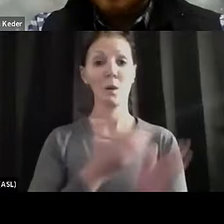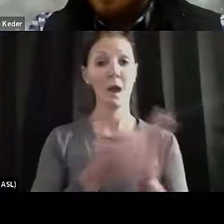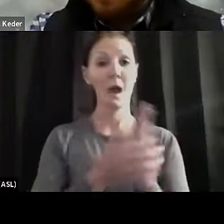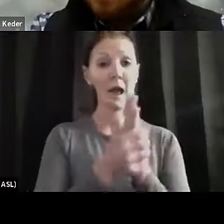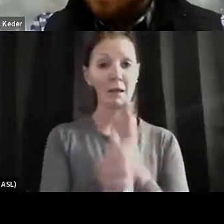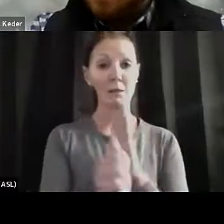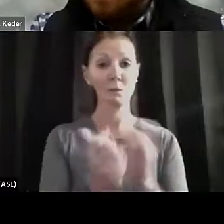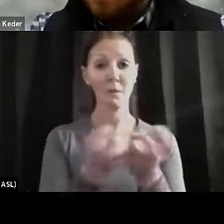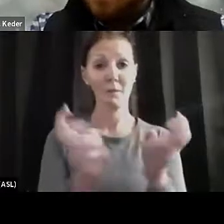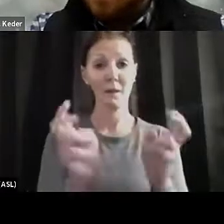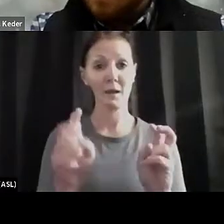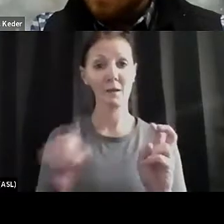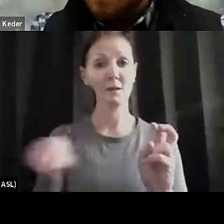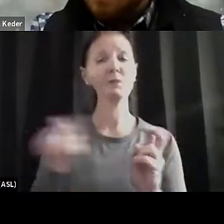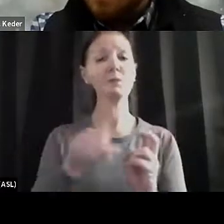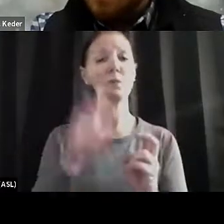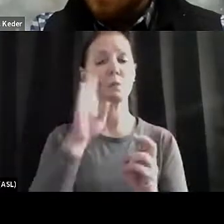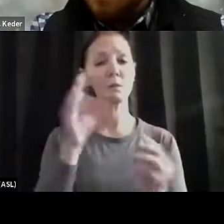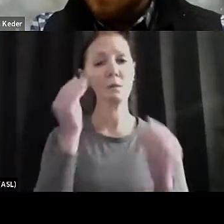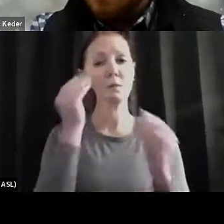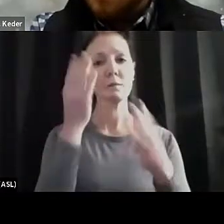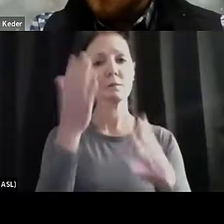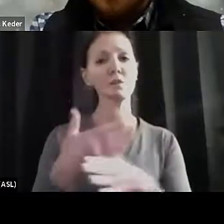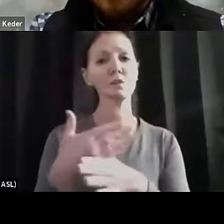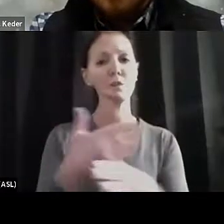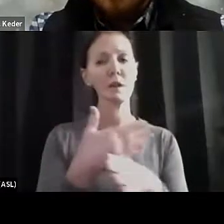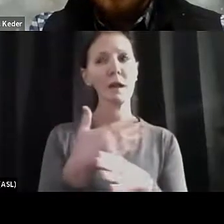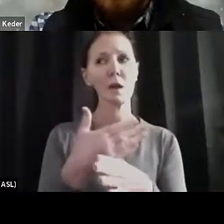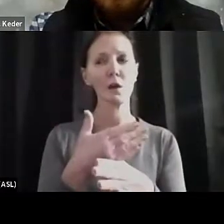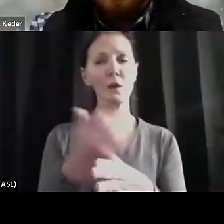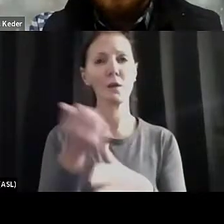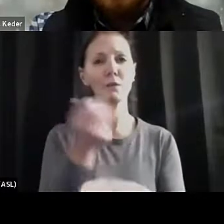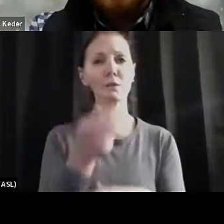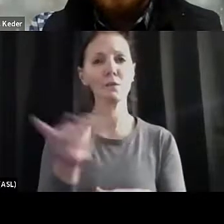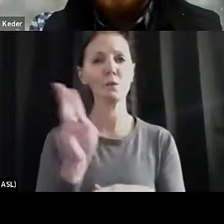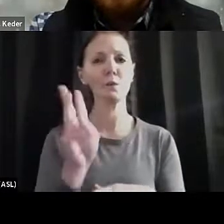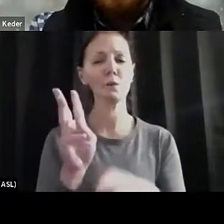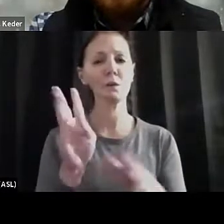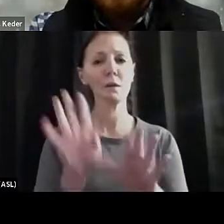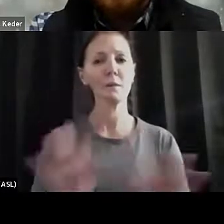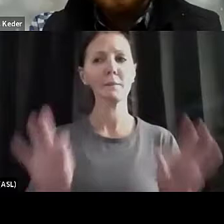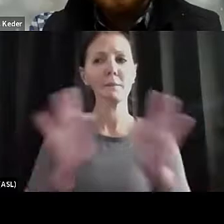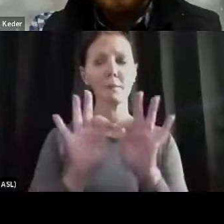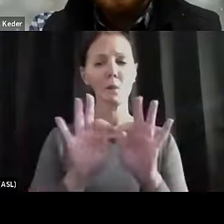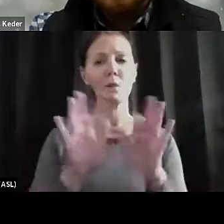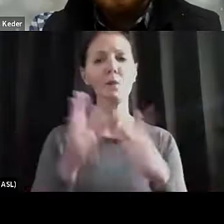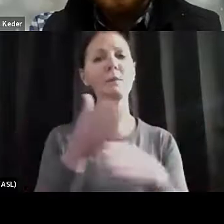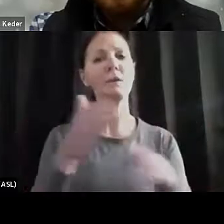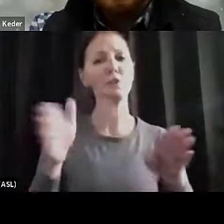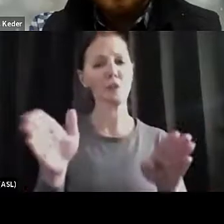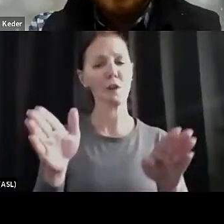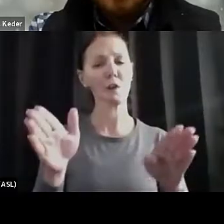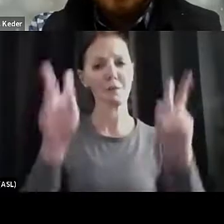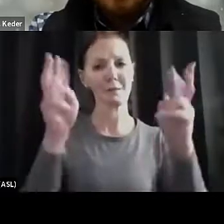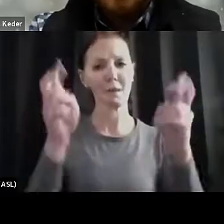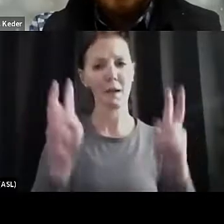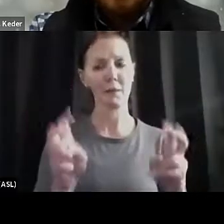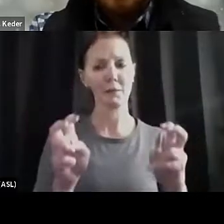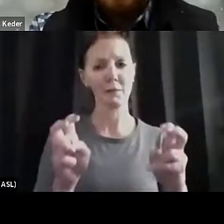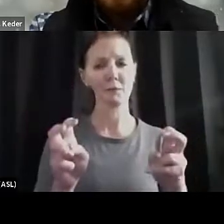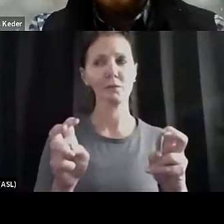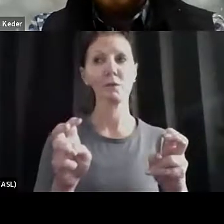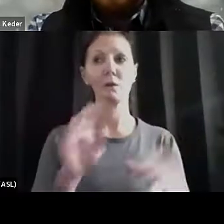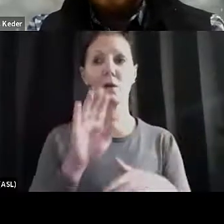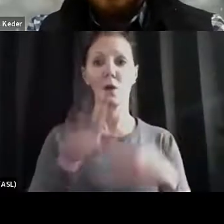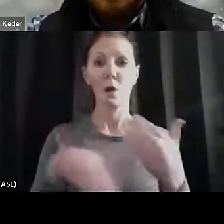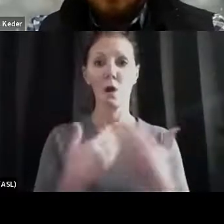going to be sharing with us a few key general topics full of